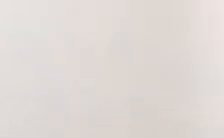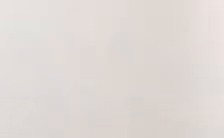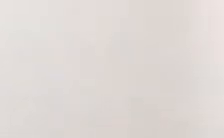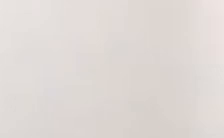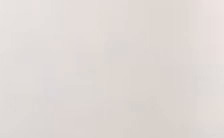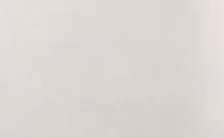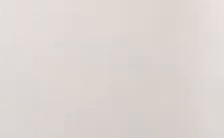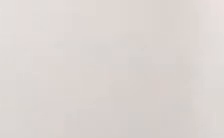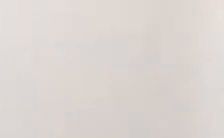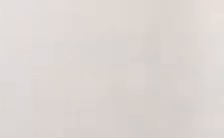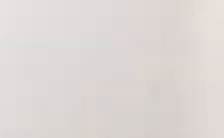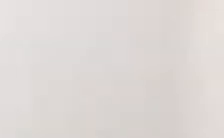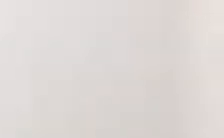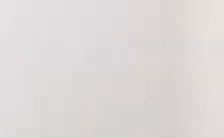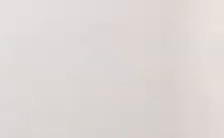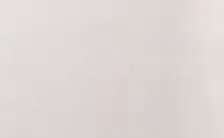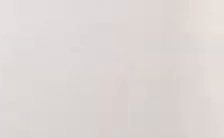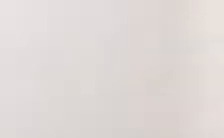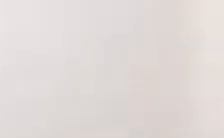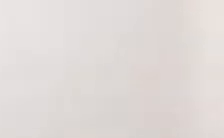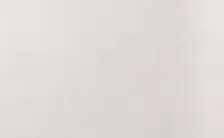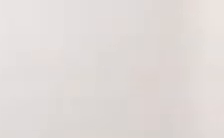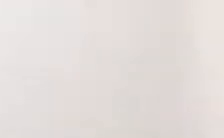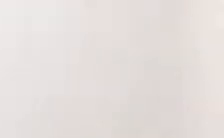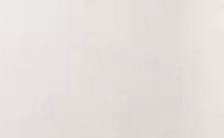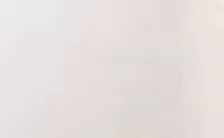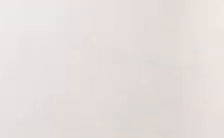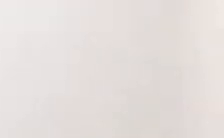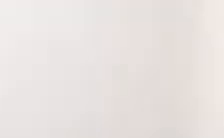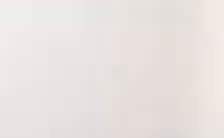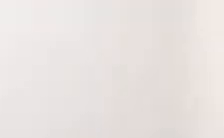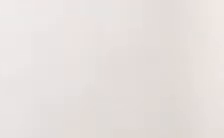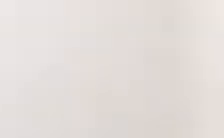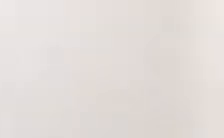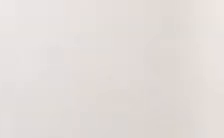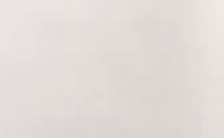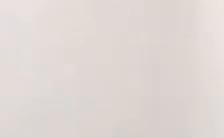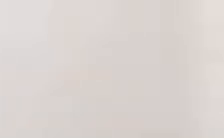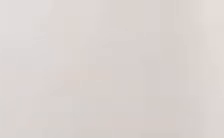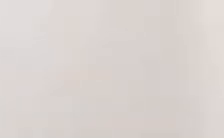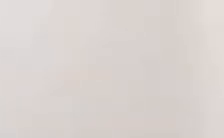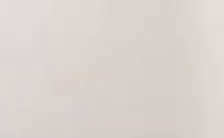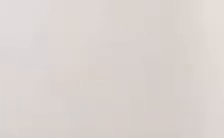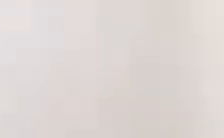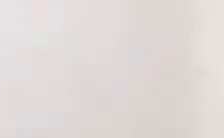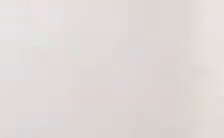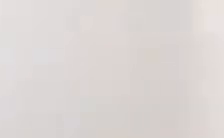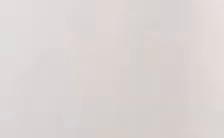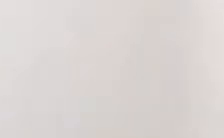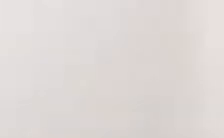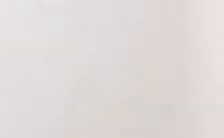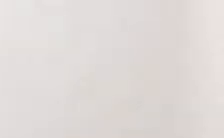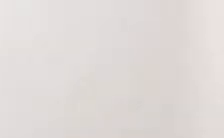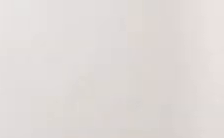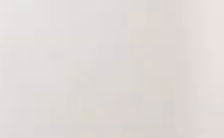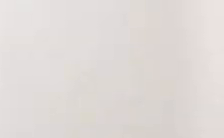only way we're going to get out of this is if we can get more people in Louisiana, um, comfortable and understanding